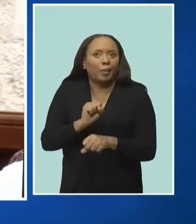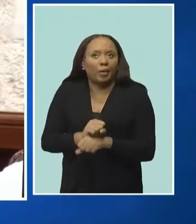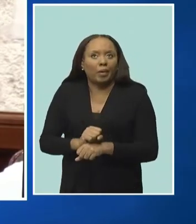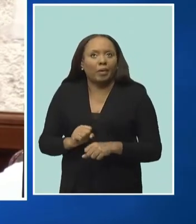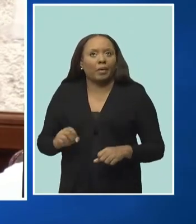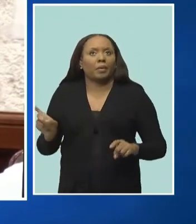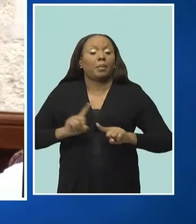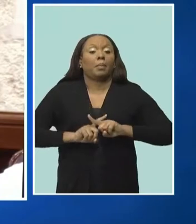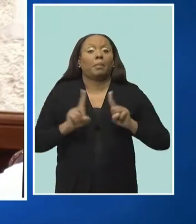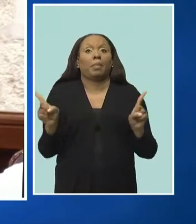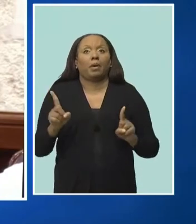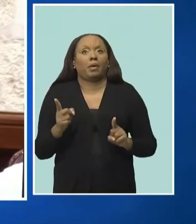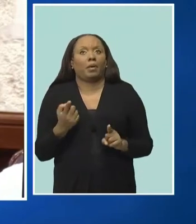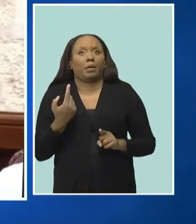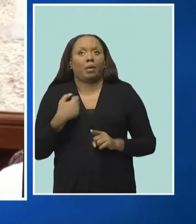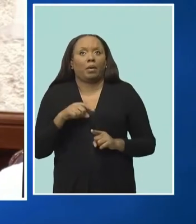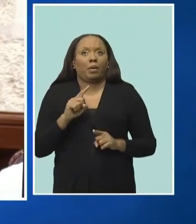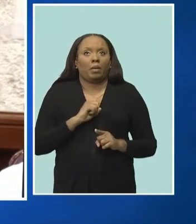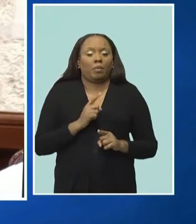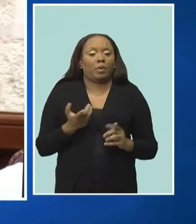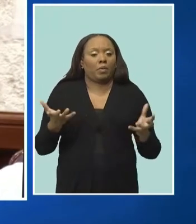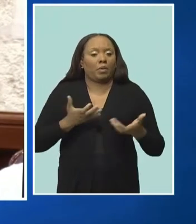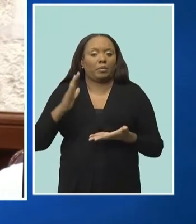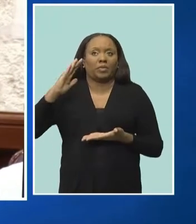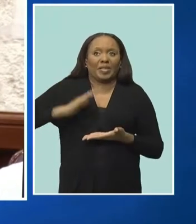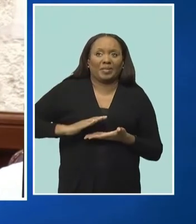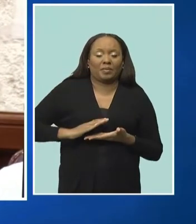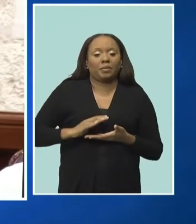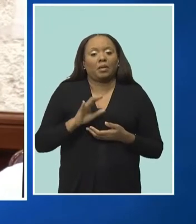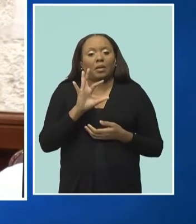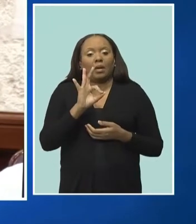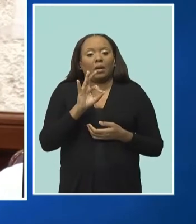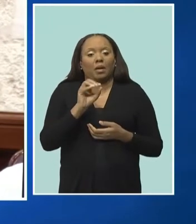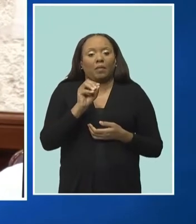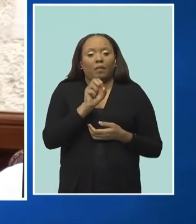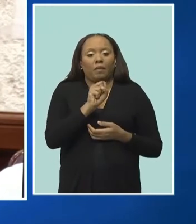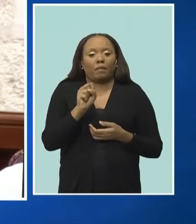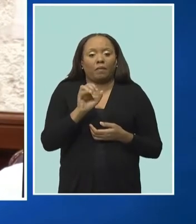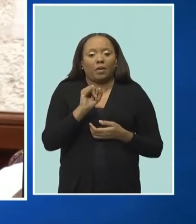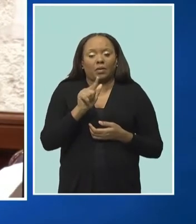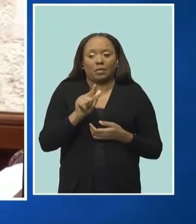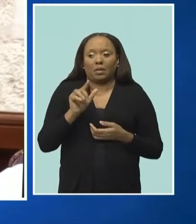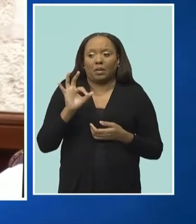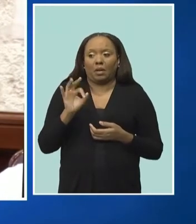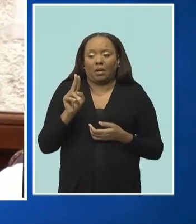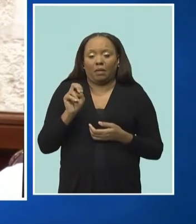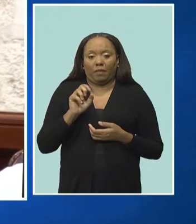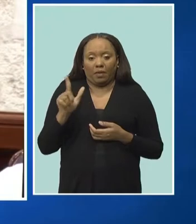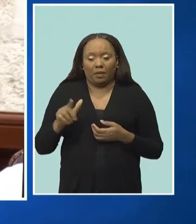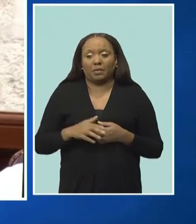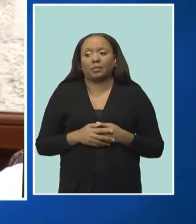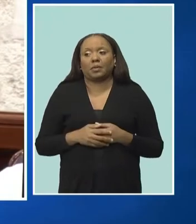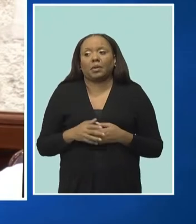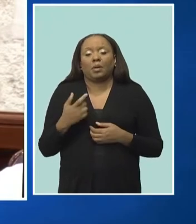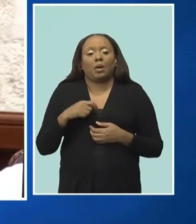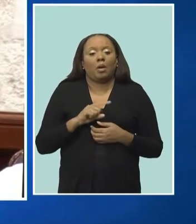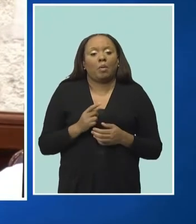to reduce our reliance on fossil fuels, to ease traffic congestion,